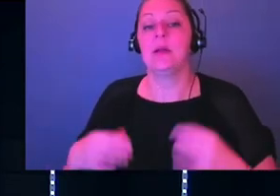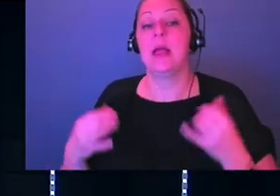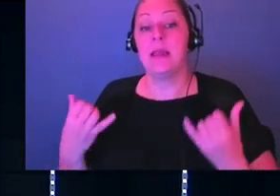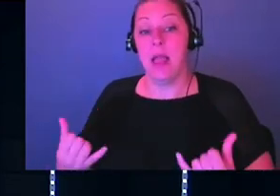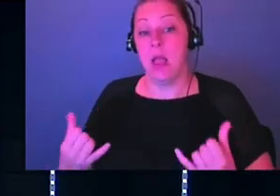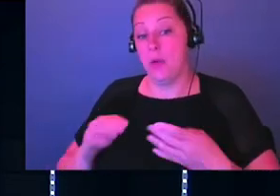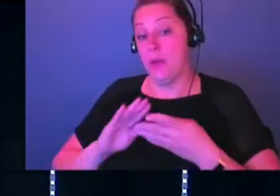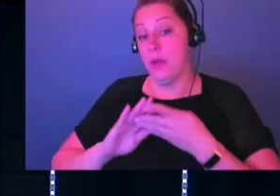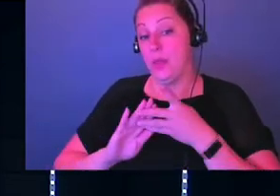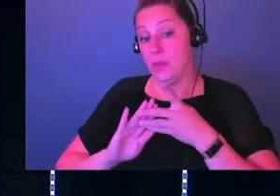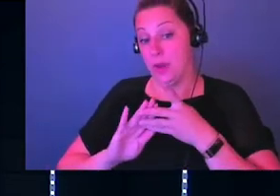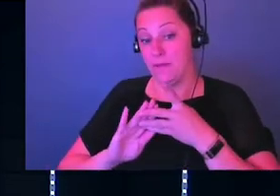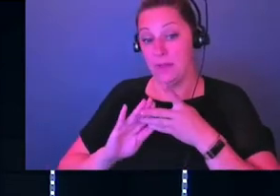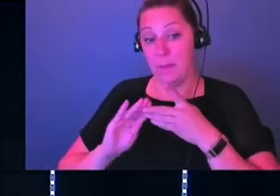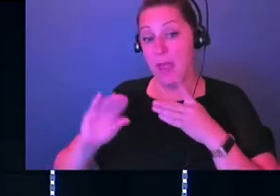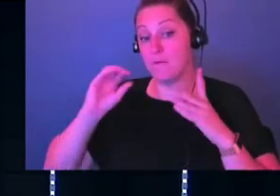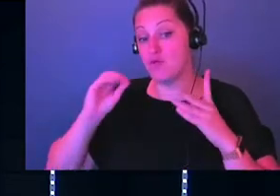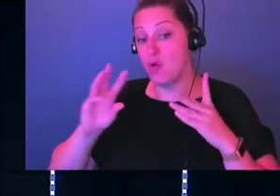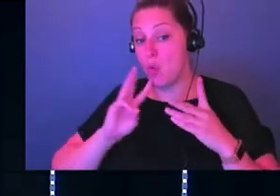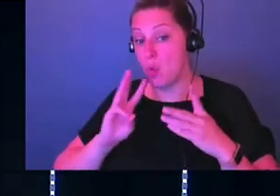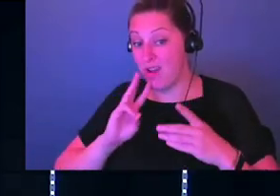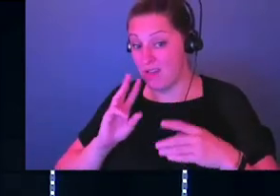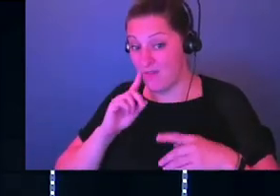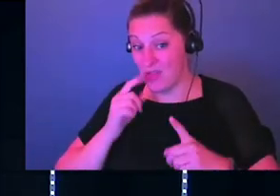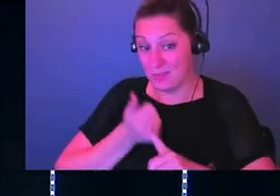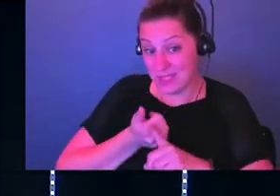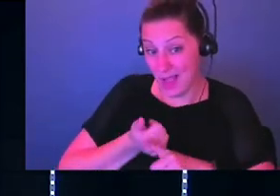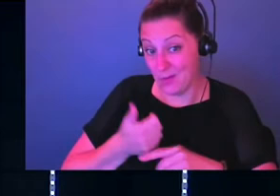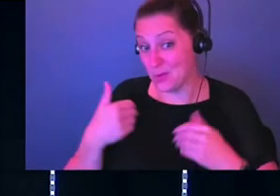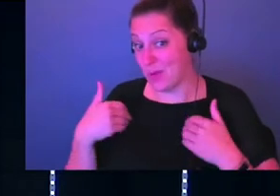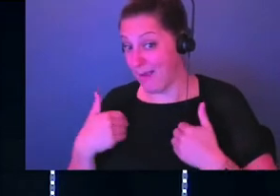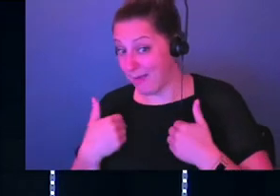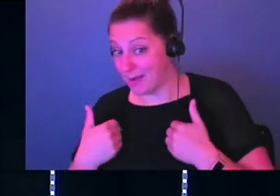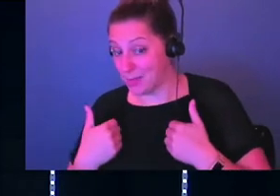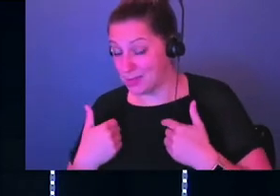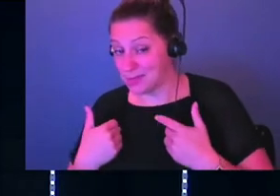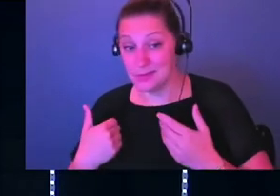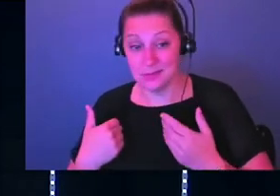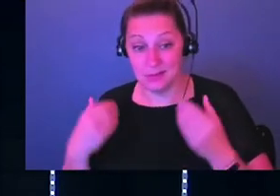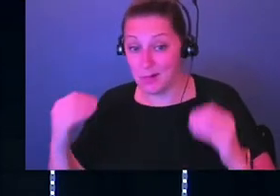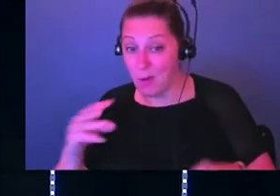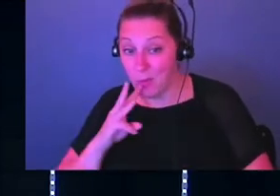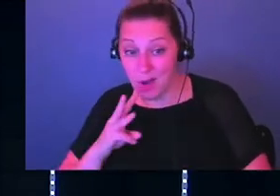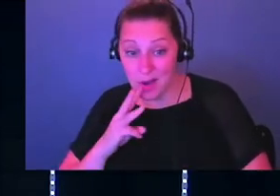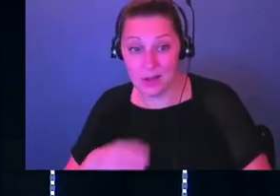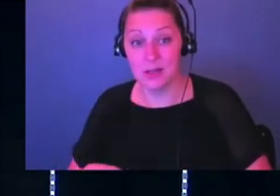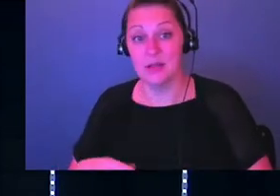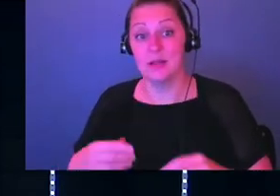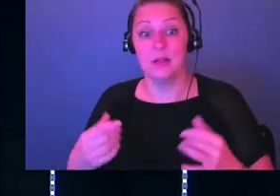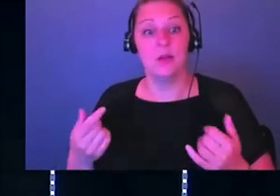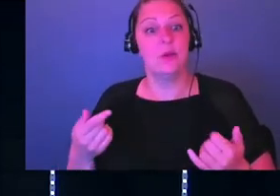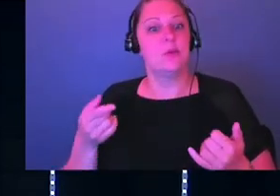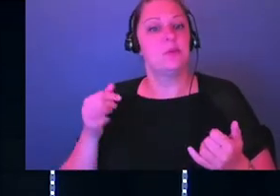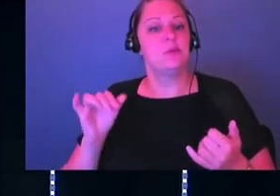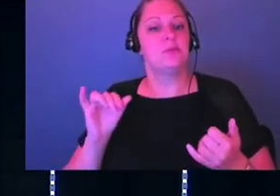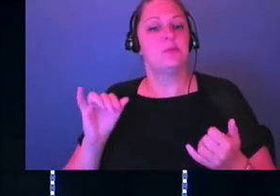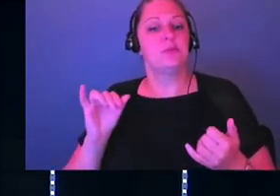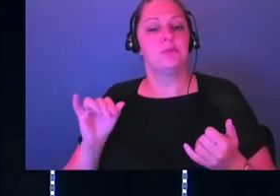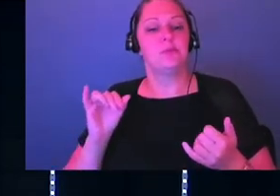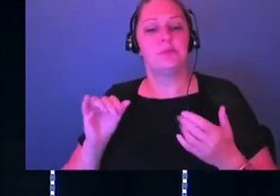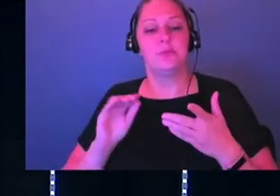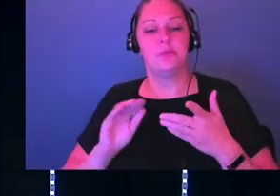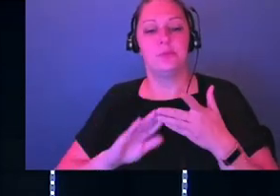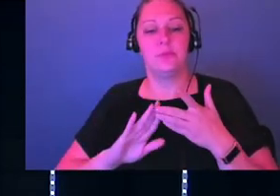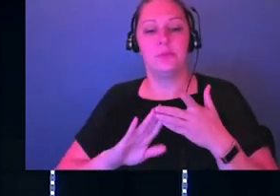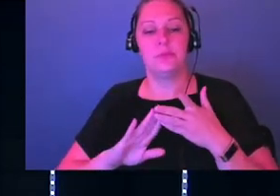there's three kings in the middle of the desert with no water for themselves or their animals. Come on, you can't forget about the animals. And in this moment, we quickly find out that King Jehoram, the